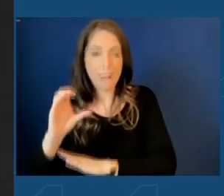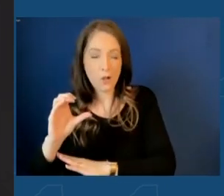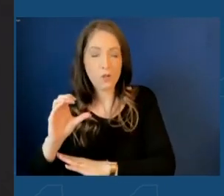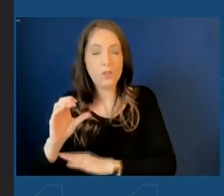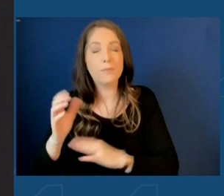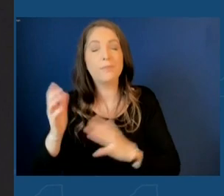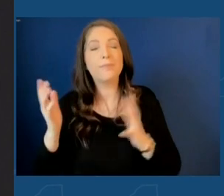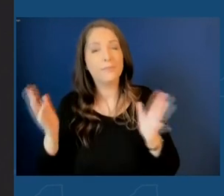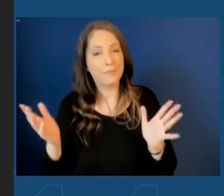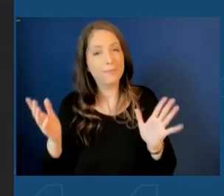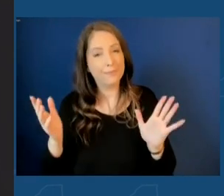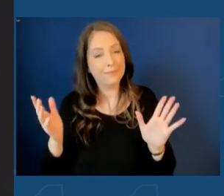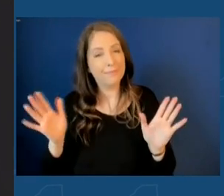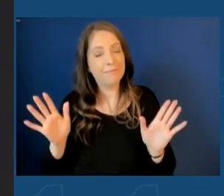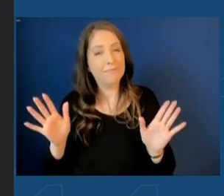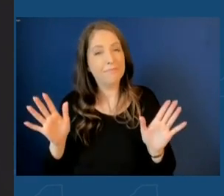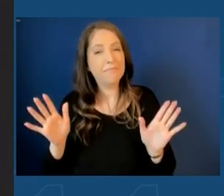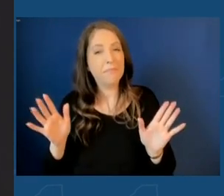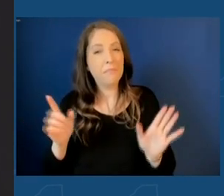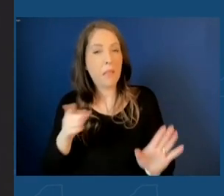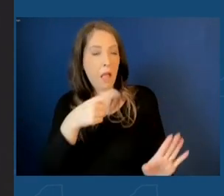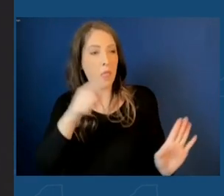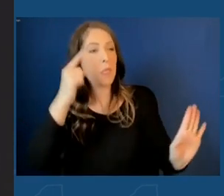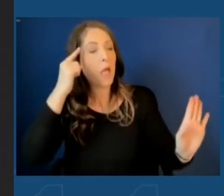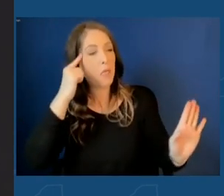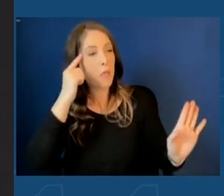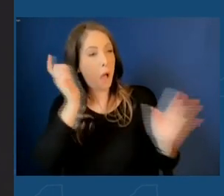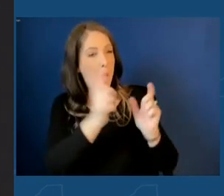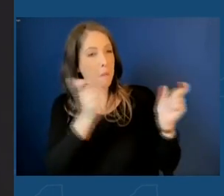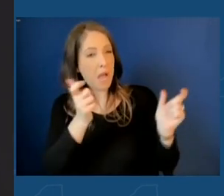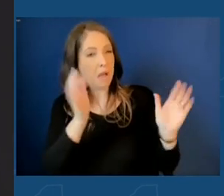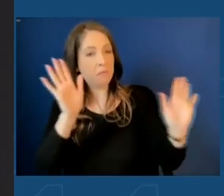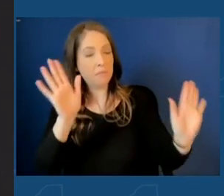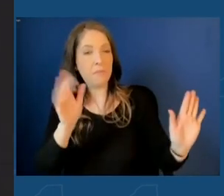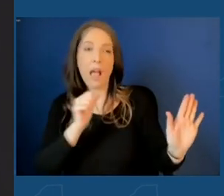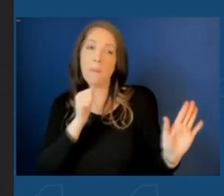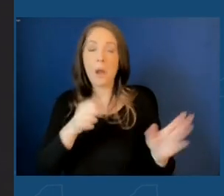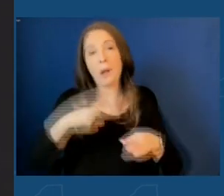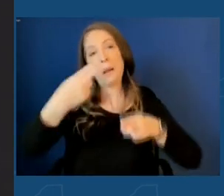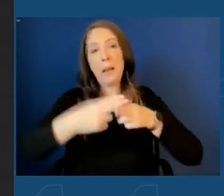but they thought that was very big. I won't name a particular state that starts with an O.